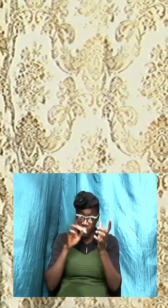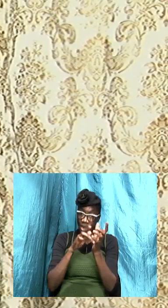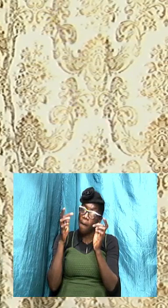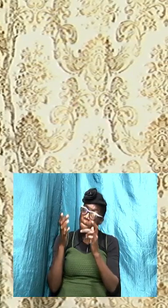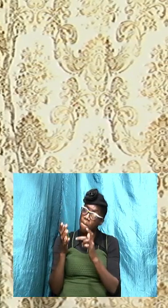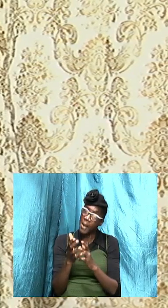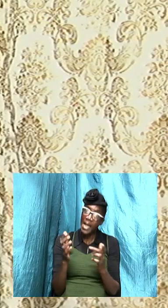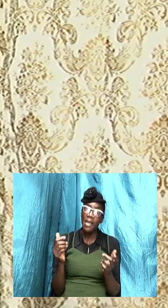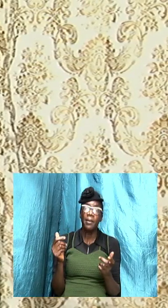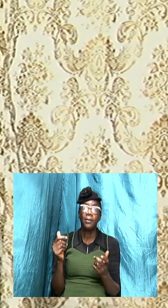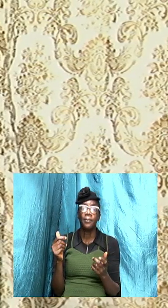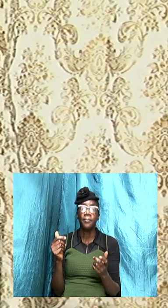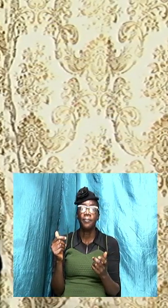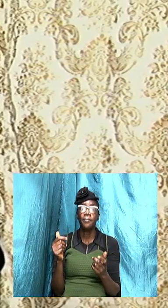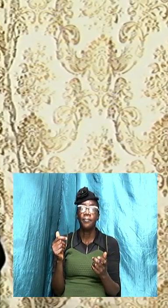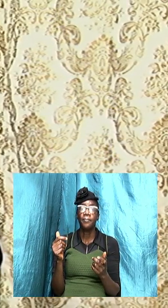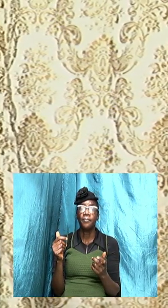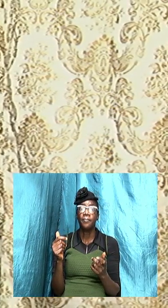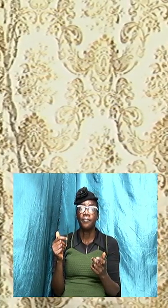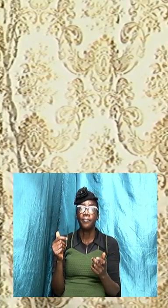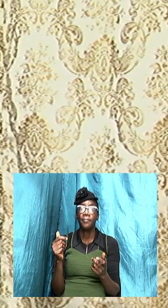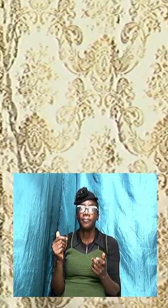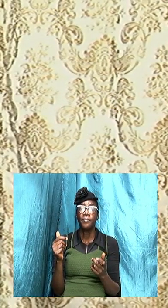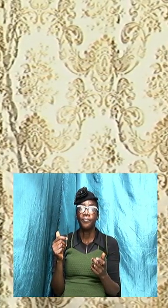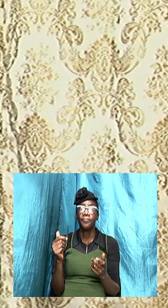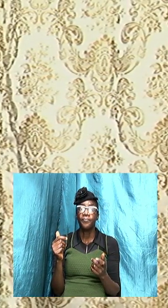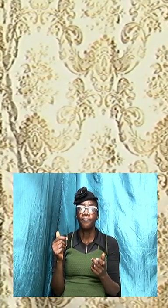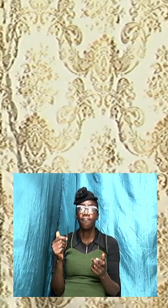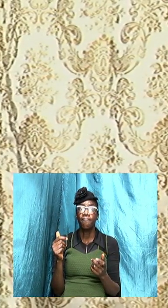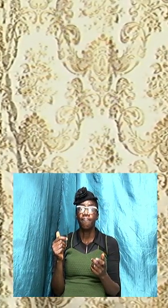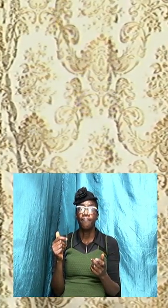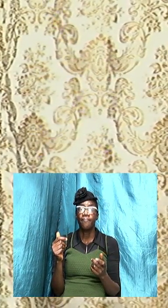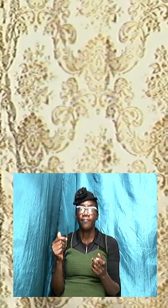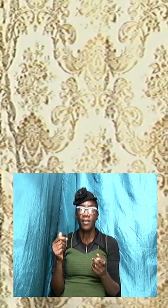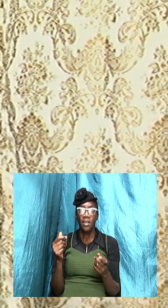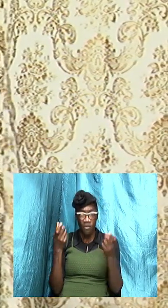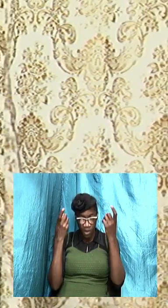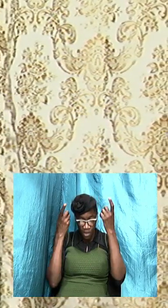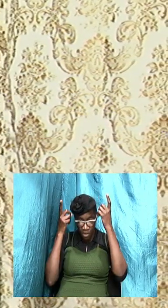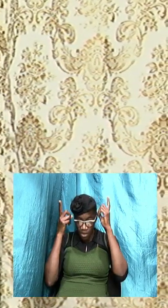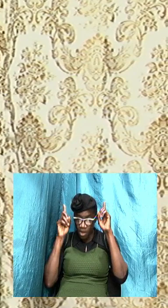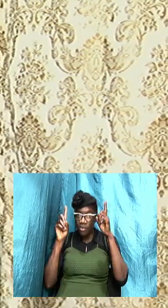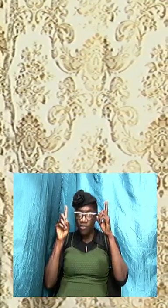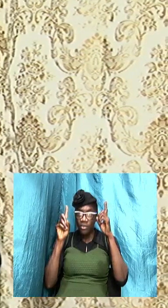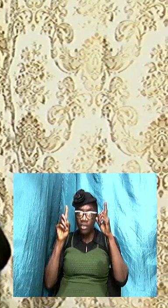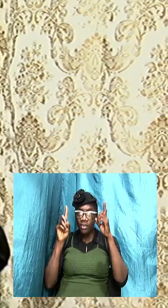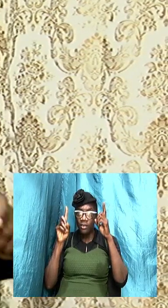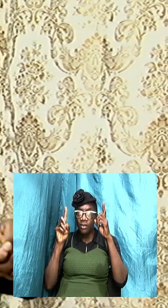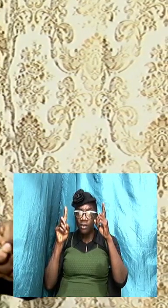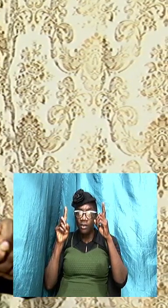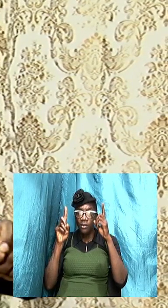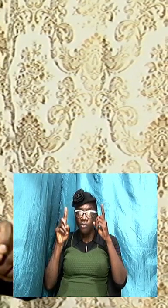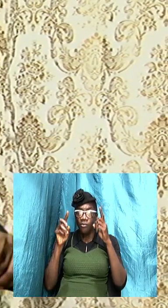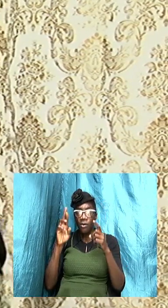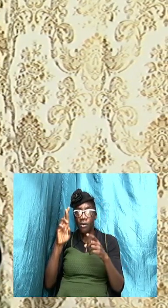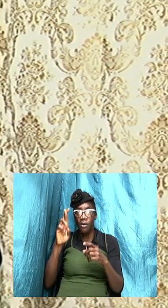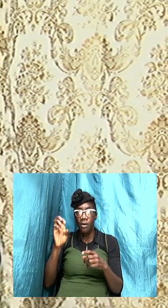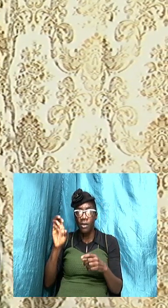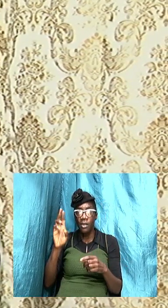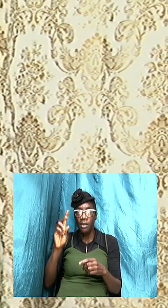know says that it is profitable for doctrine for reproof